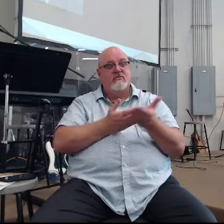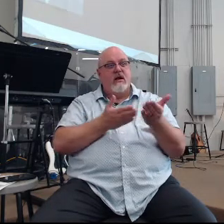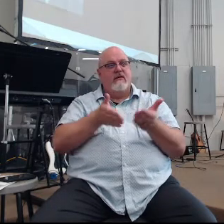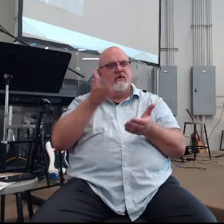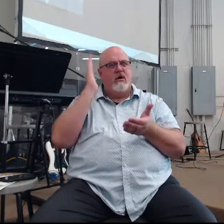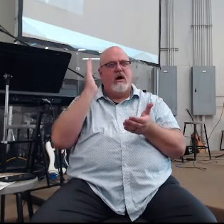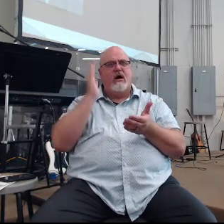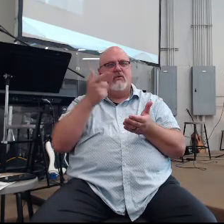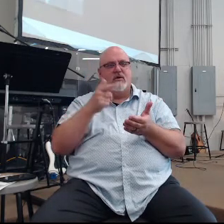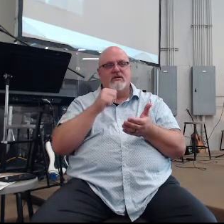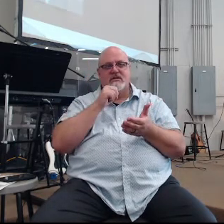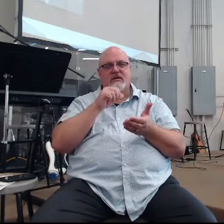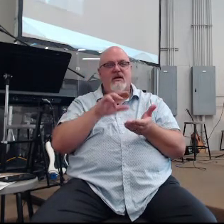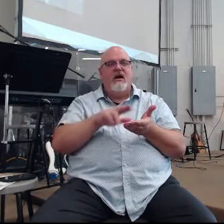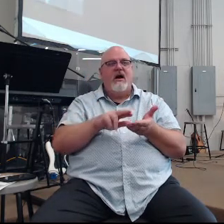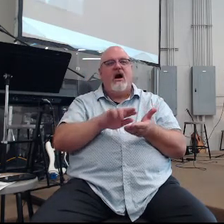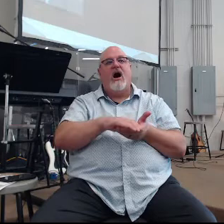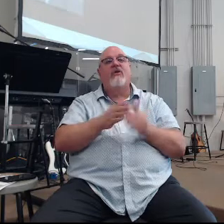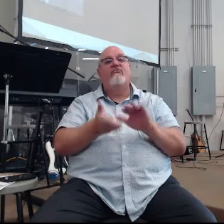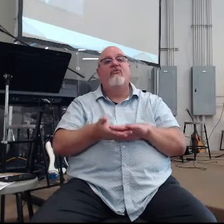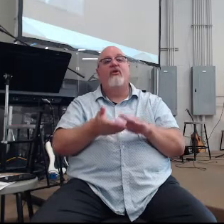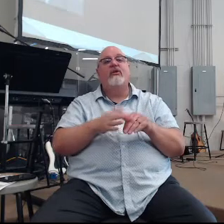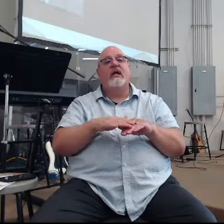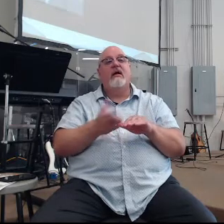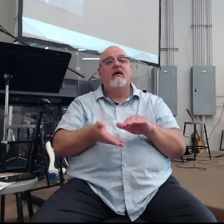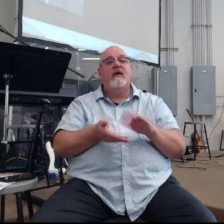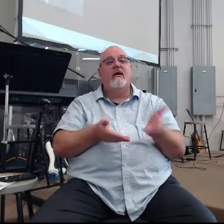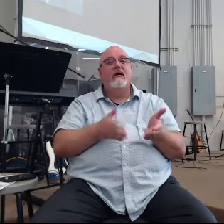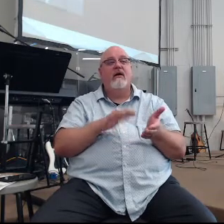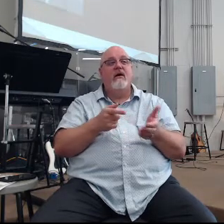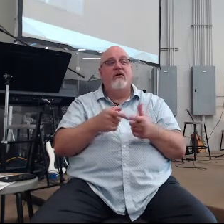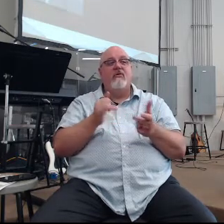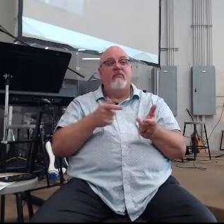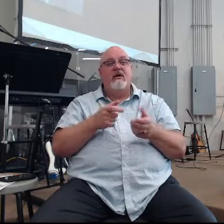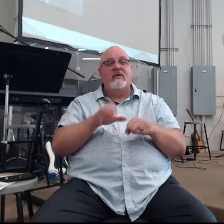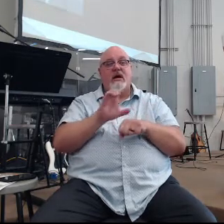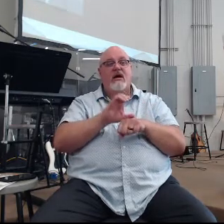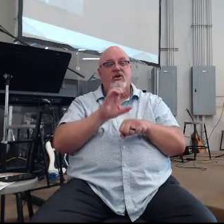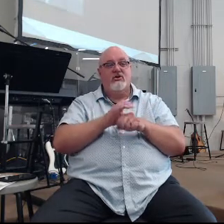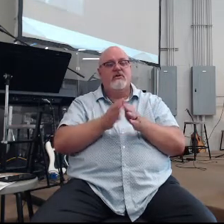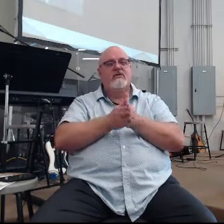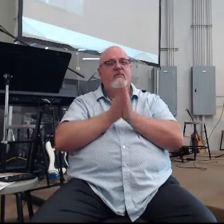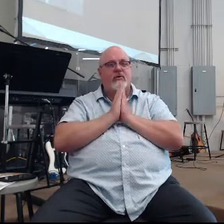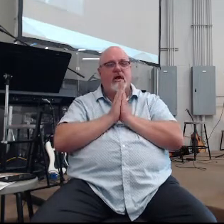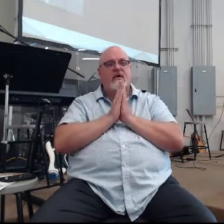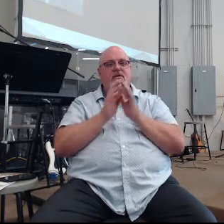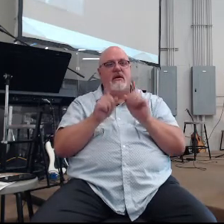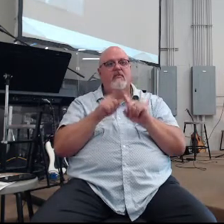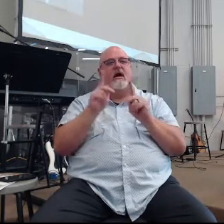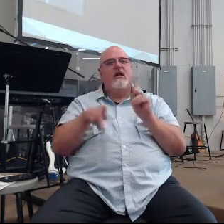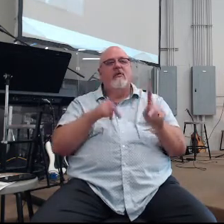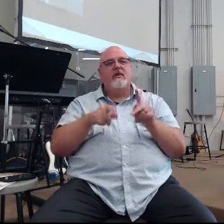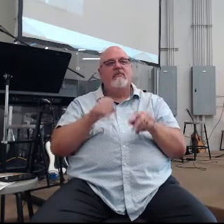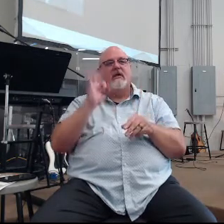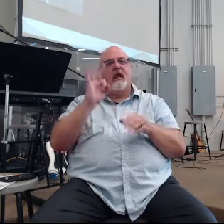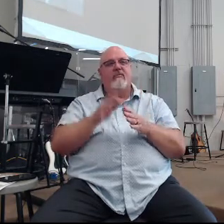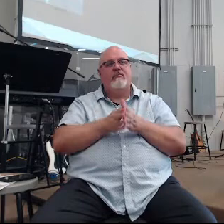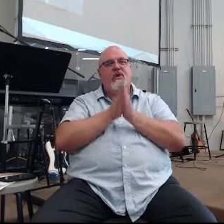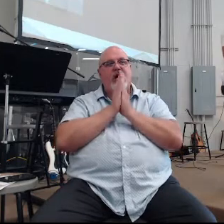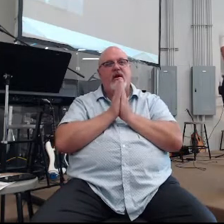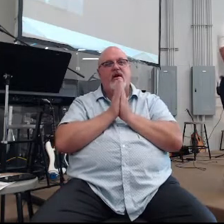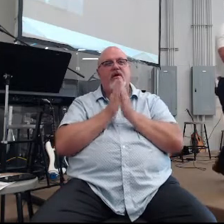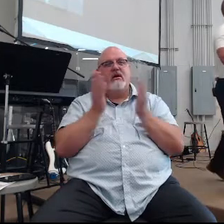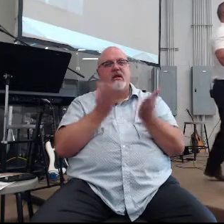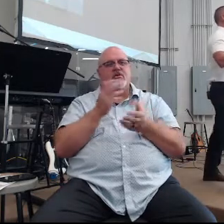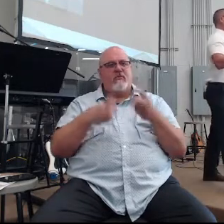unfolding in us as we wanted to become a people, not just a church that prayed, but a people of prayer. See,